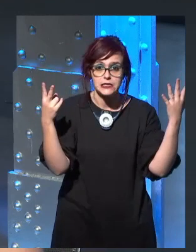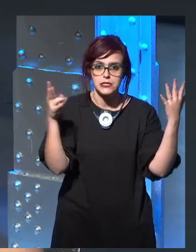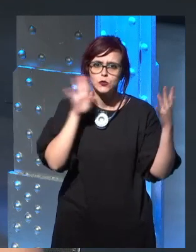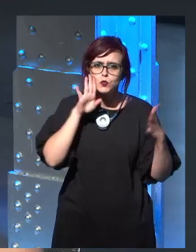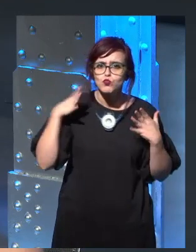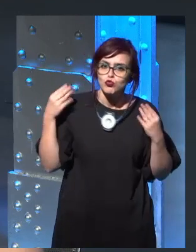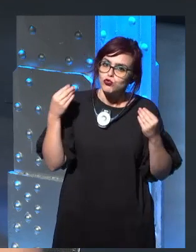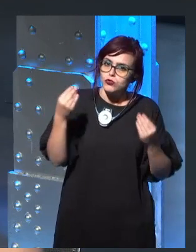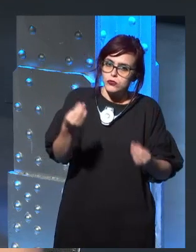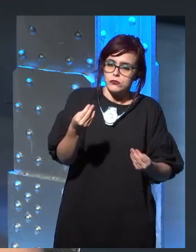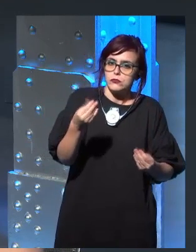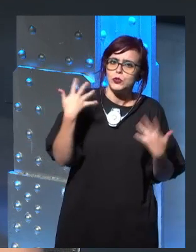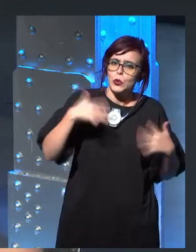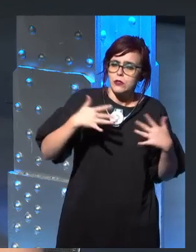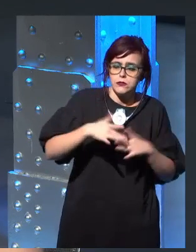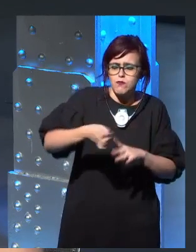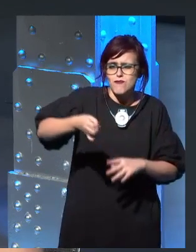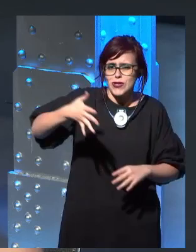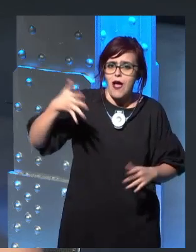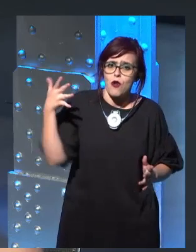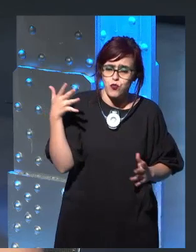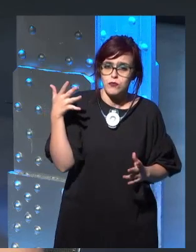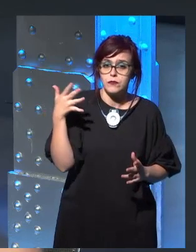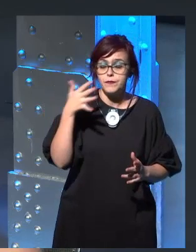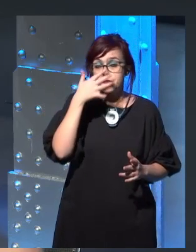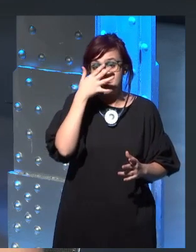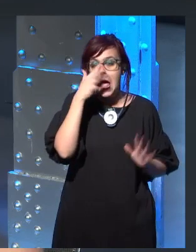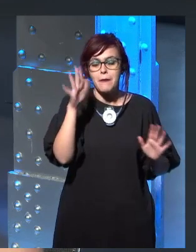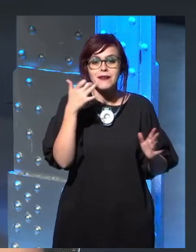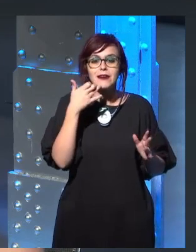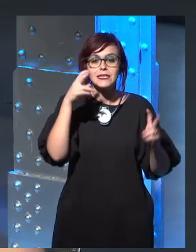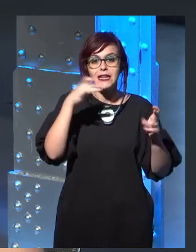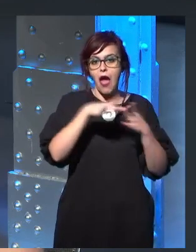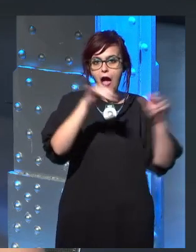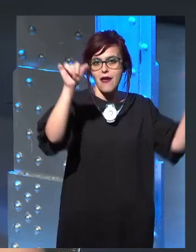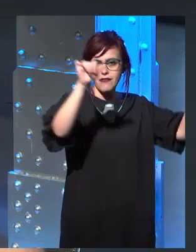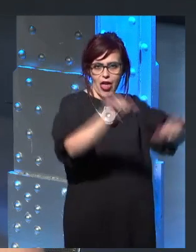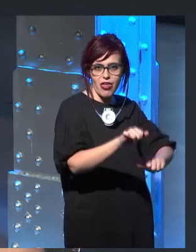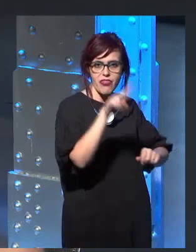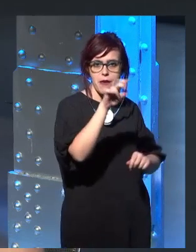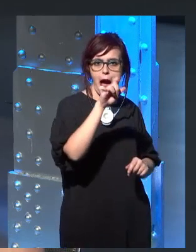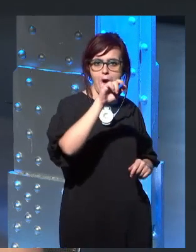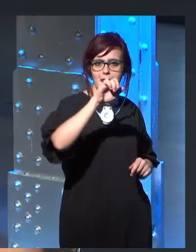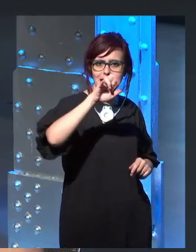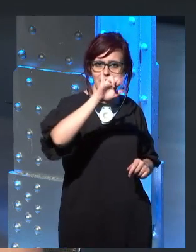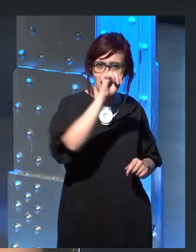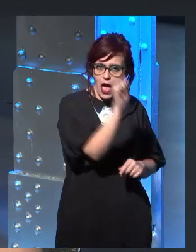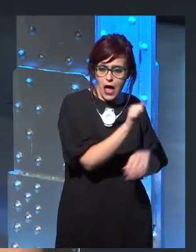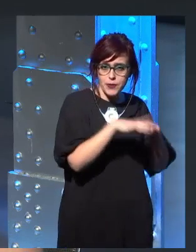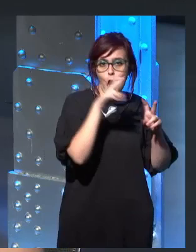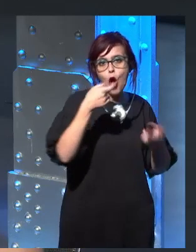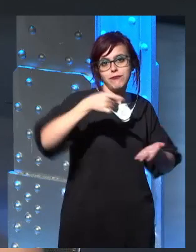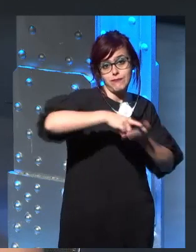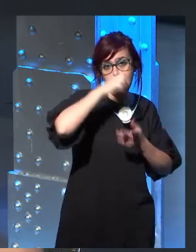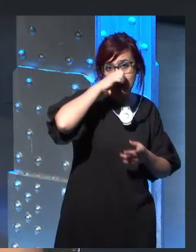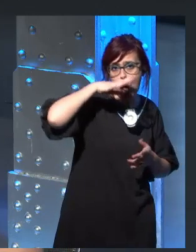Um, the Doom of Valyria would be fascinating, but that's, uh, a lot of dragons, a lot of volcanoes, a lot of special